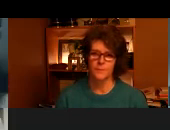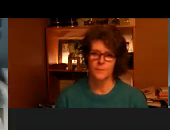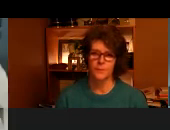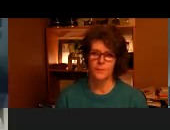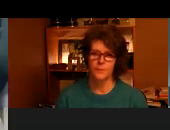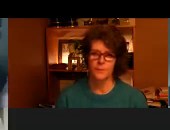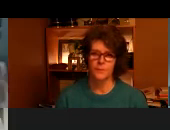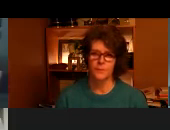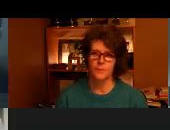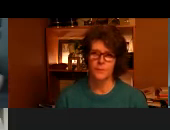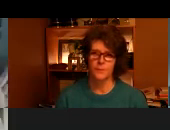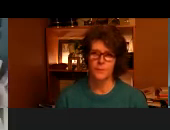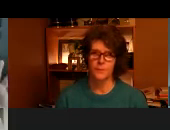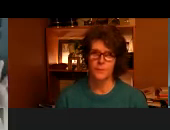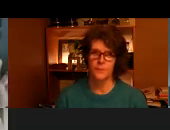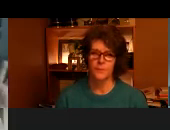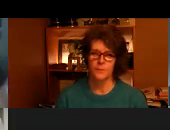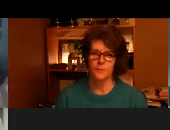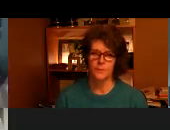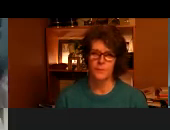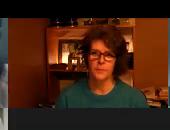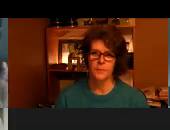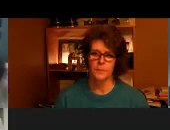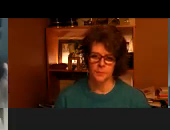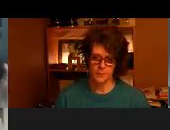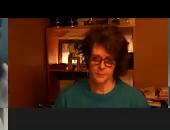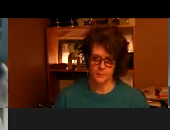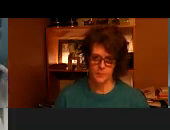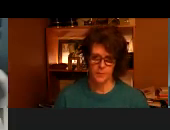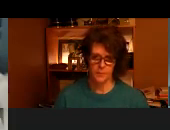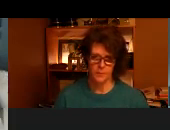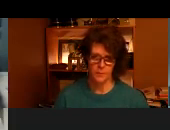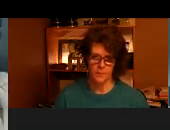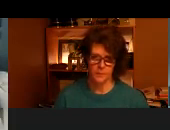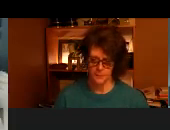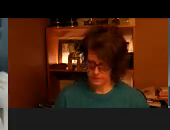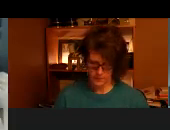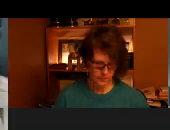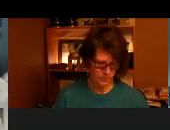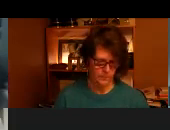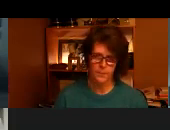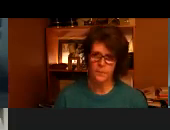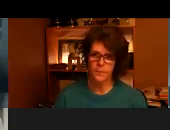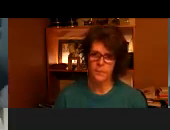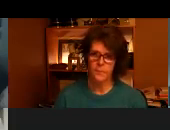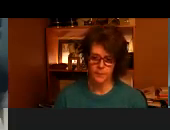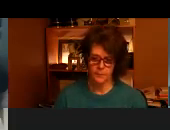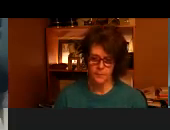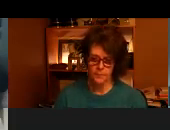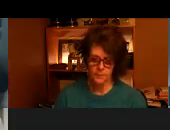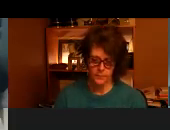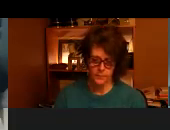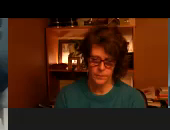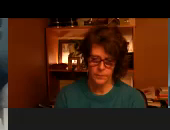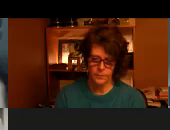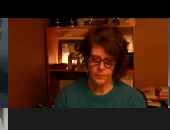failure from what i can tell the way schools are held accountable the way schools prove that they're using their special ed funds